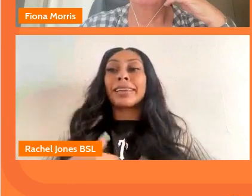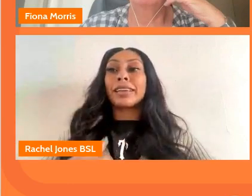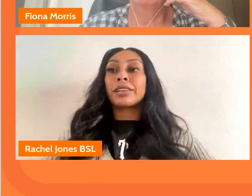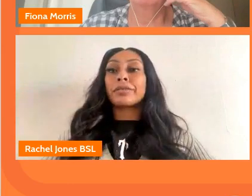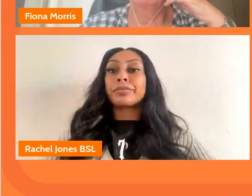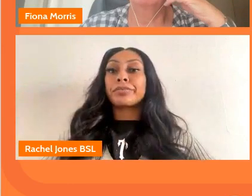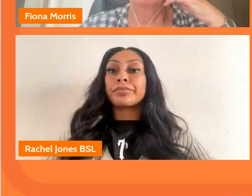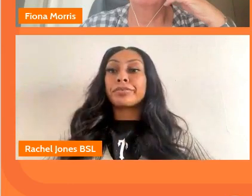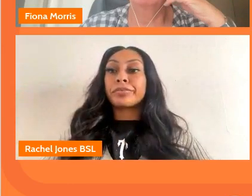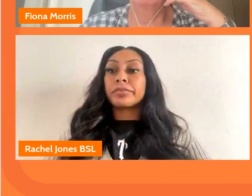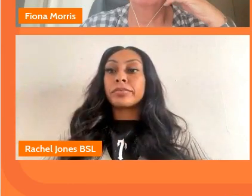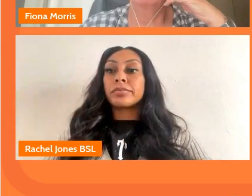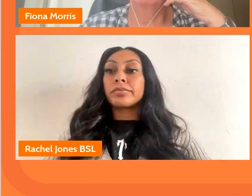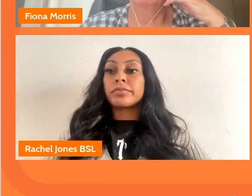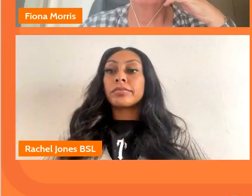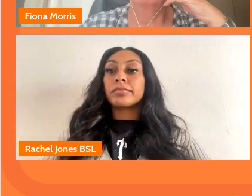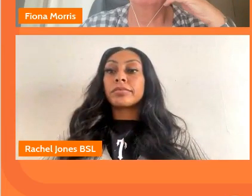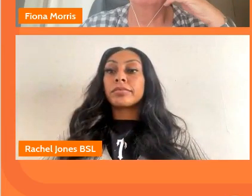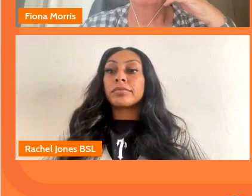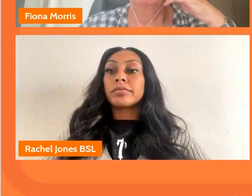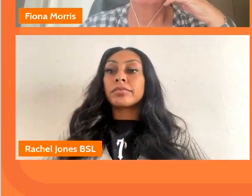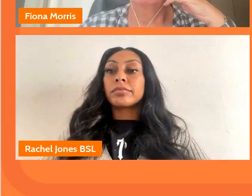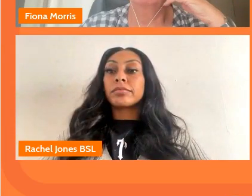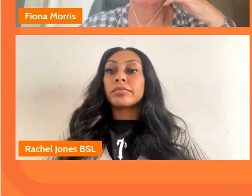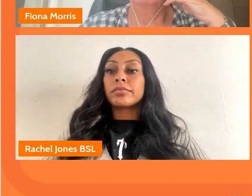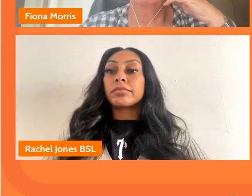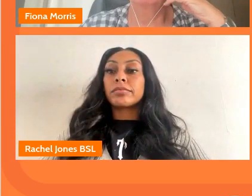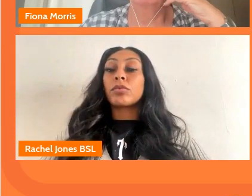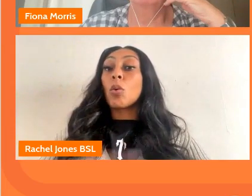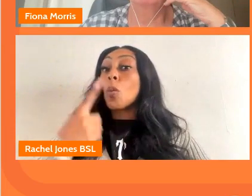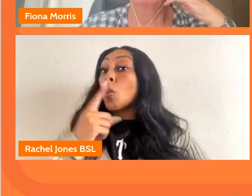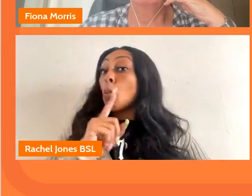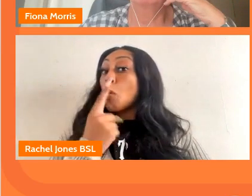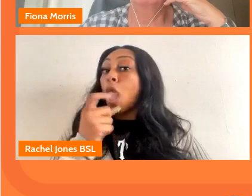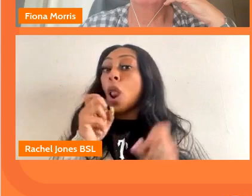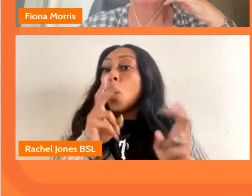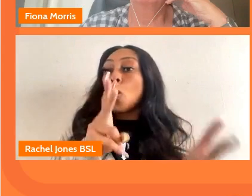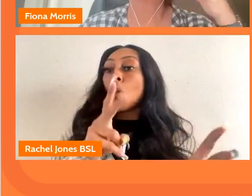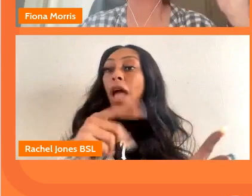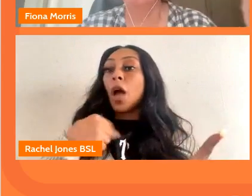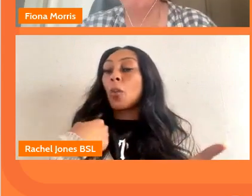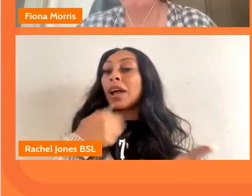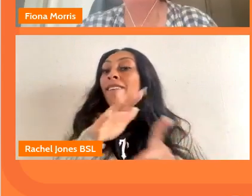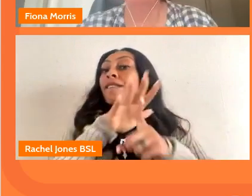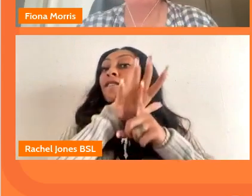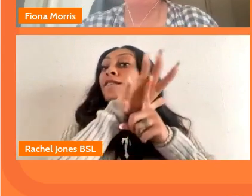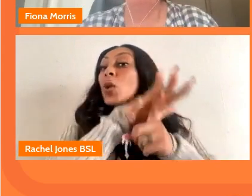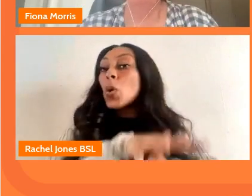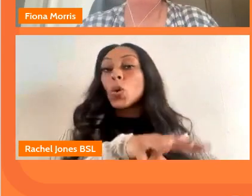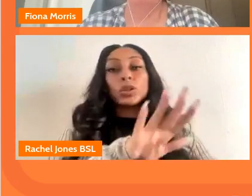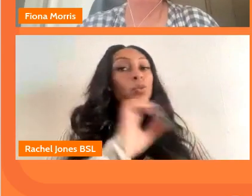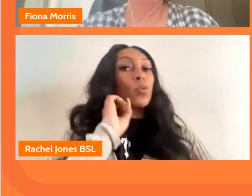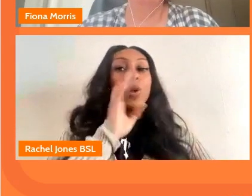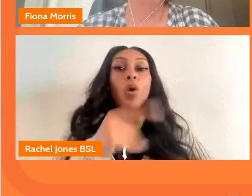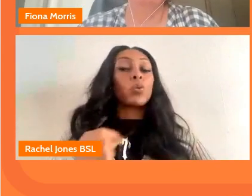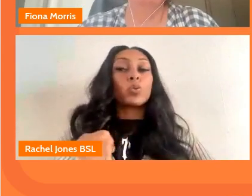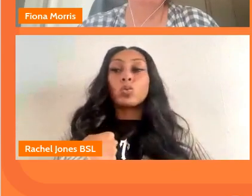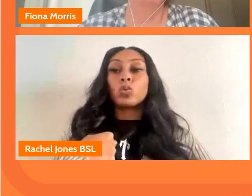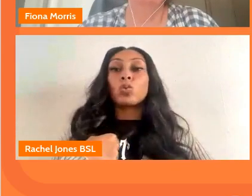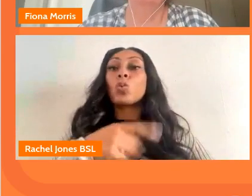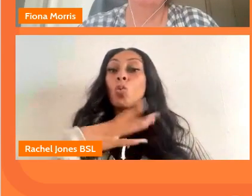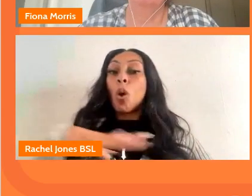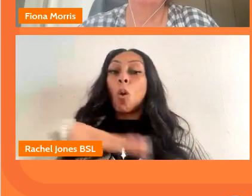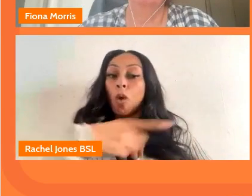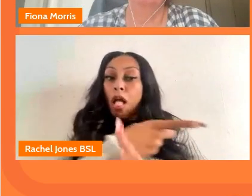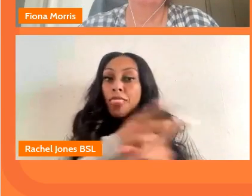um but i don't think we would i don't i suppose the one way is that we wouldn't seek to impose it and we would want to we would want all the ideas to